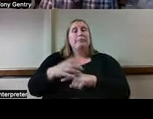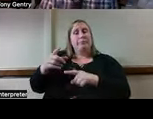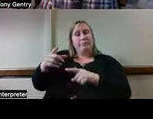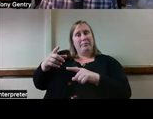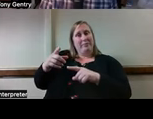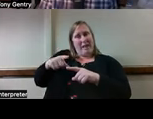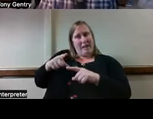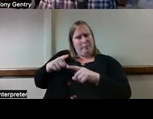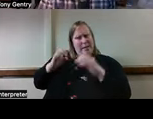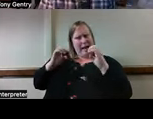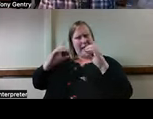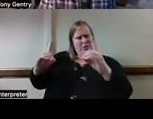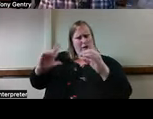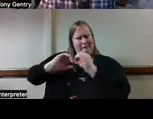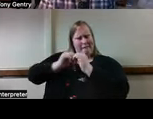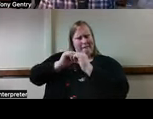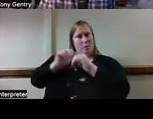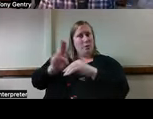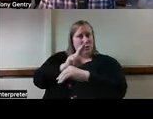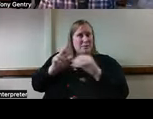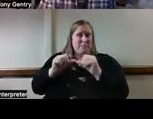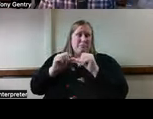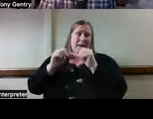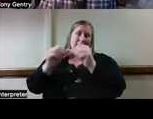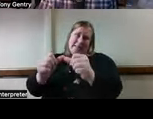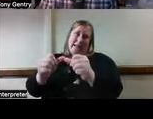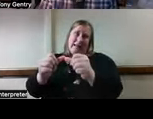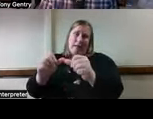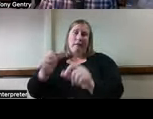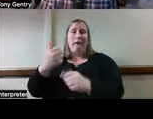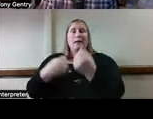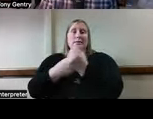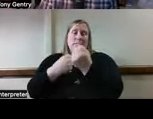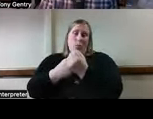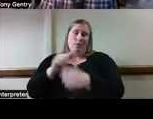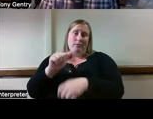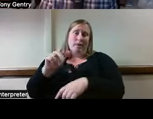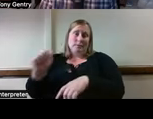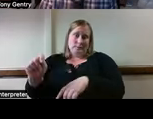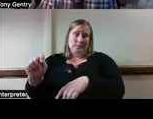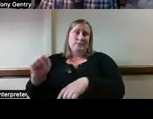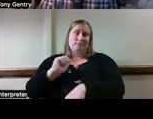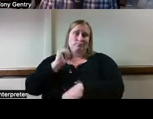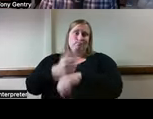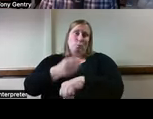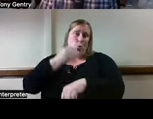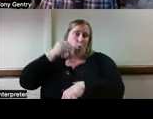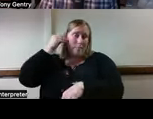educated on how to use and maintain any supportive technology implemented at home.